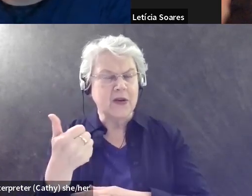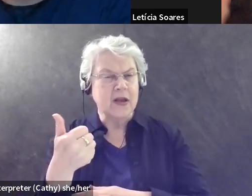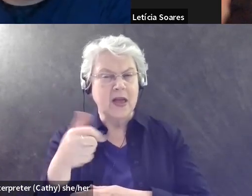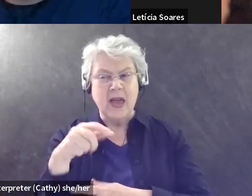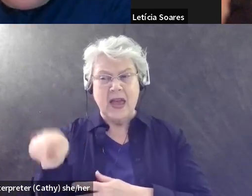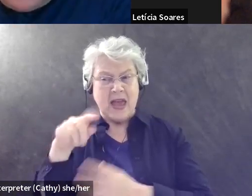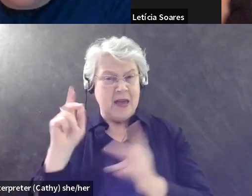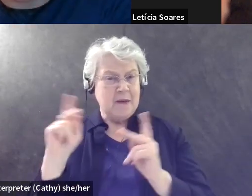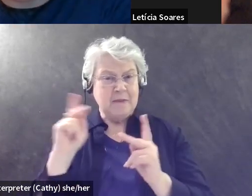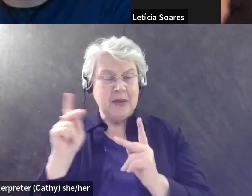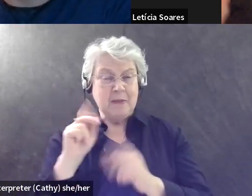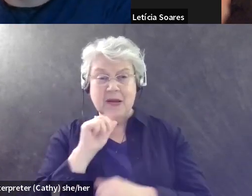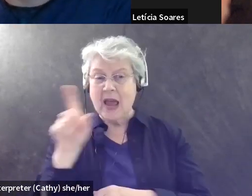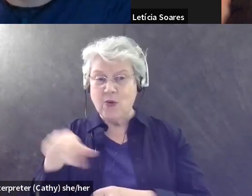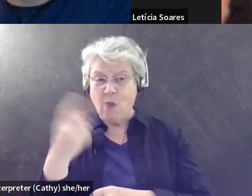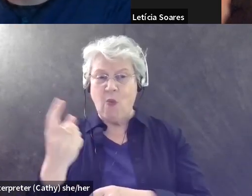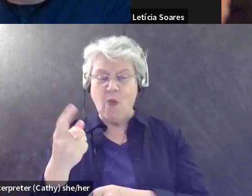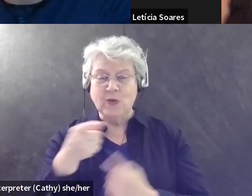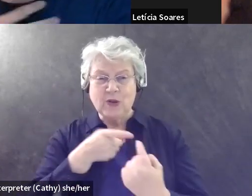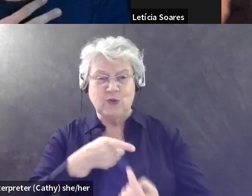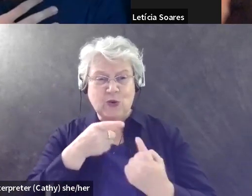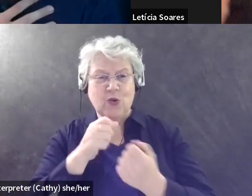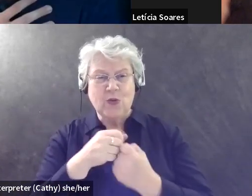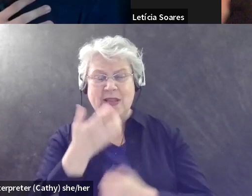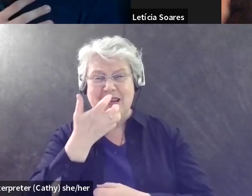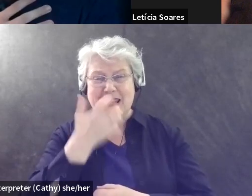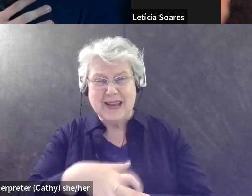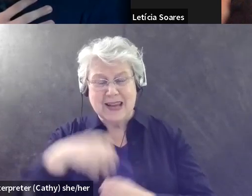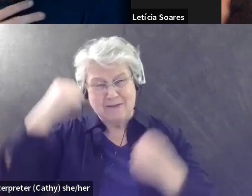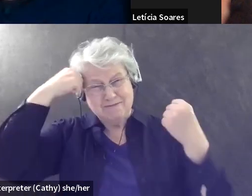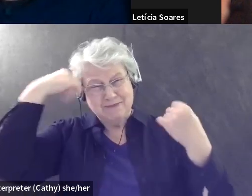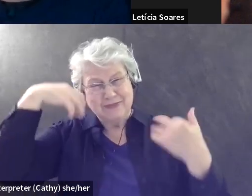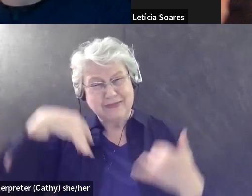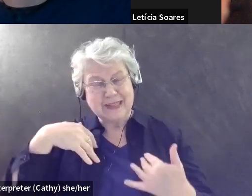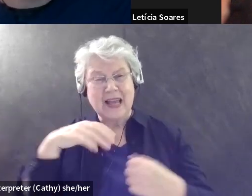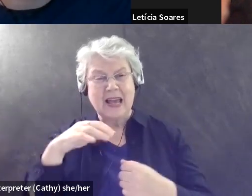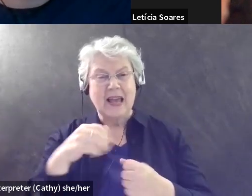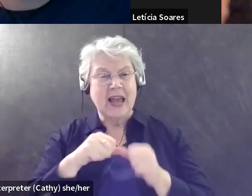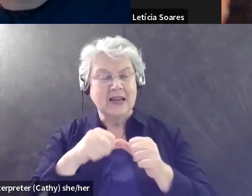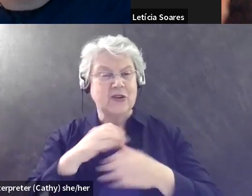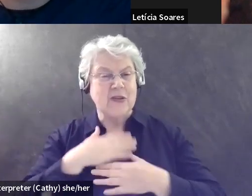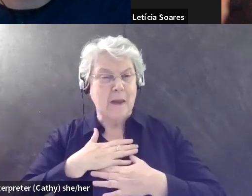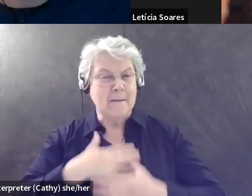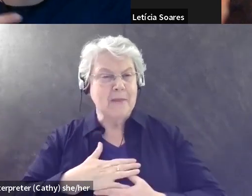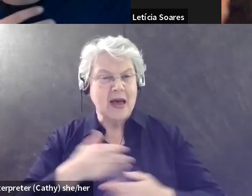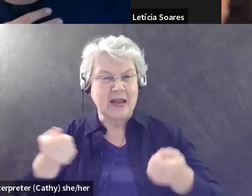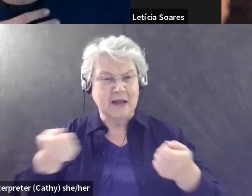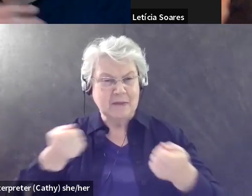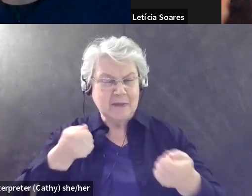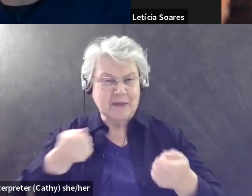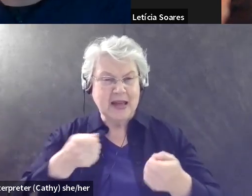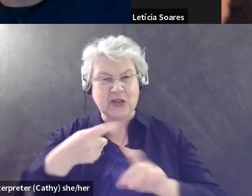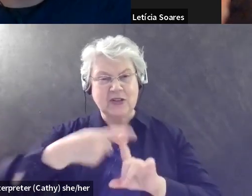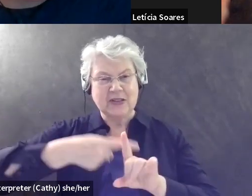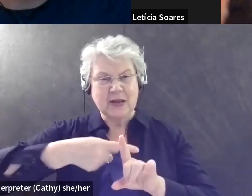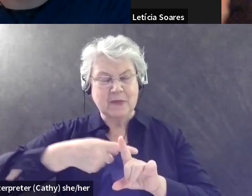necessarily only have difficulty with heat and, and keeping themselves, their, their bodies have a hard time with heat regulation, but, but